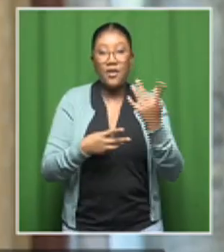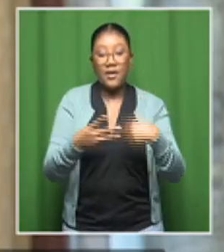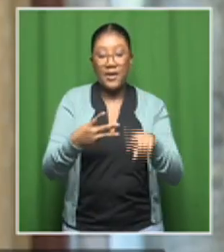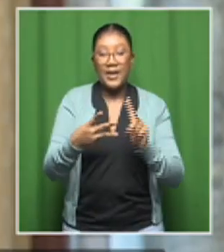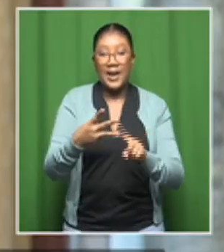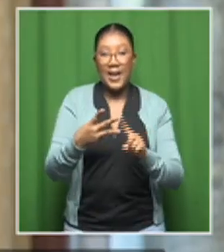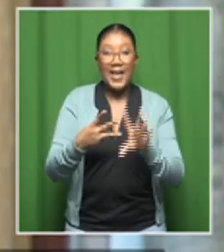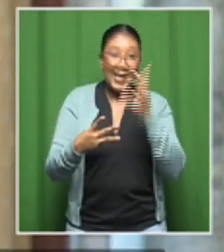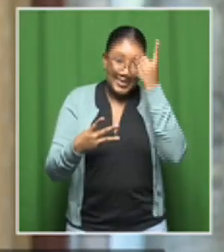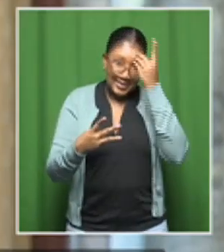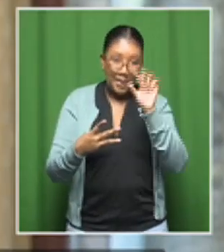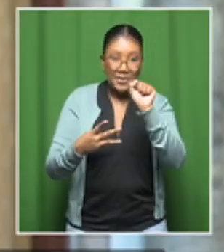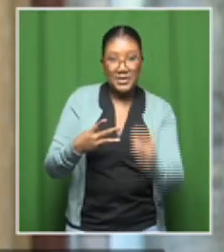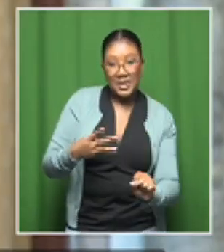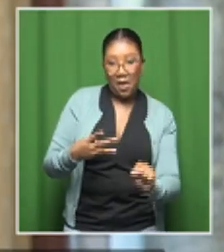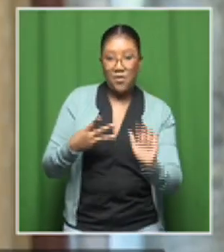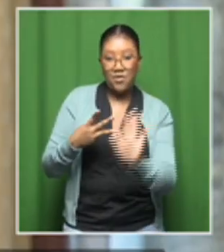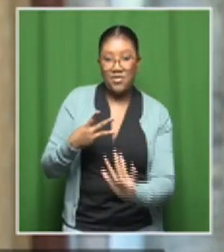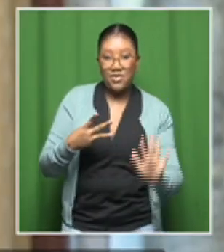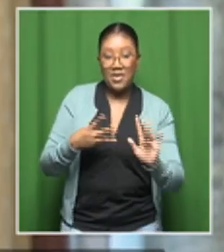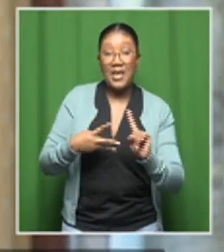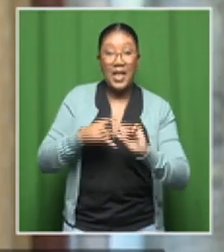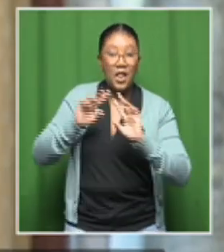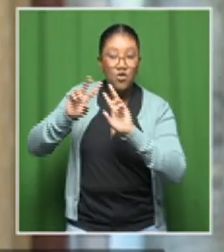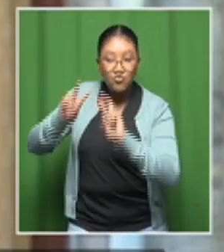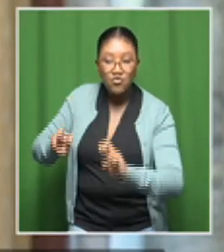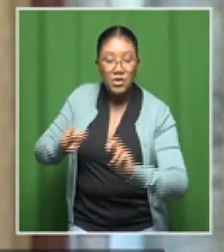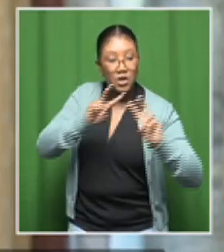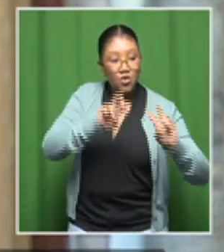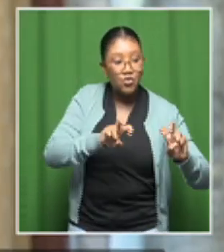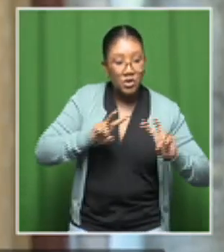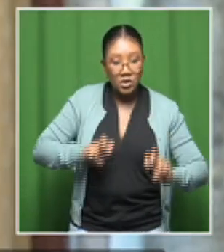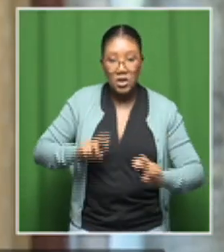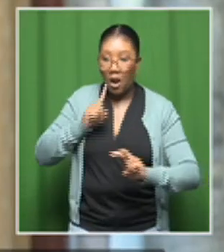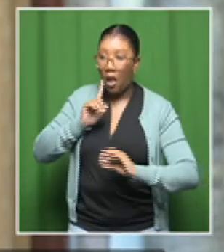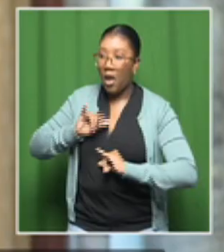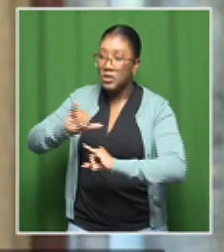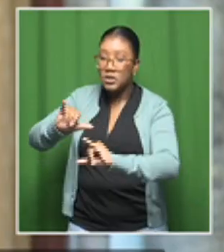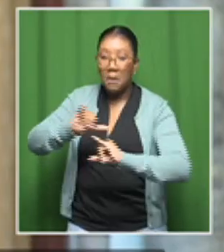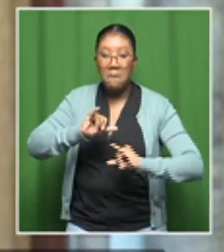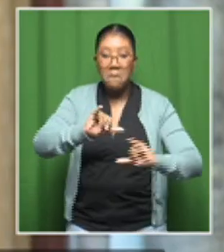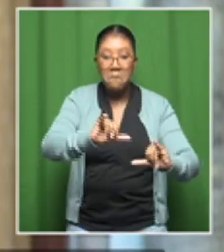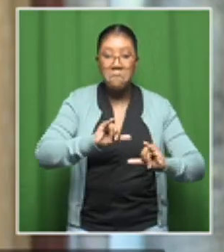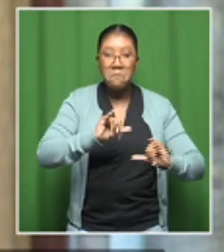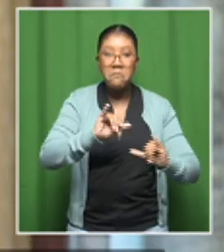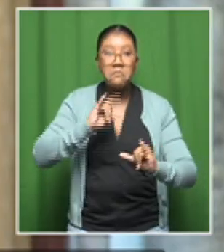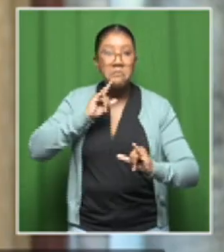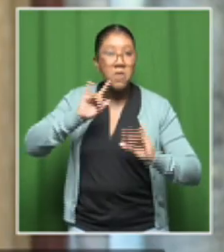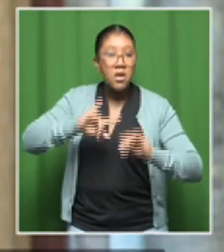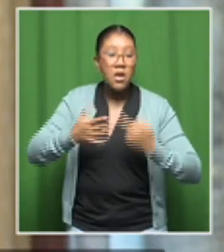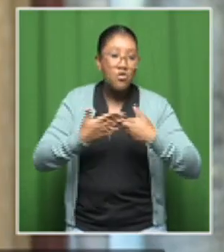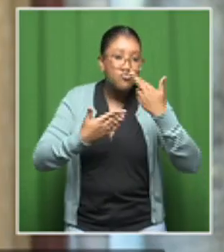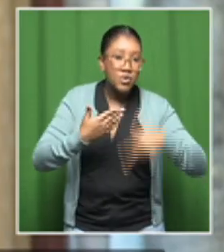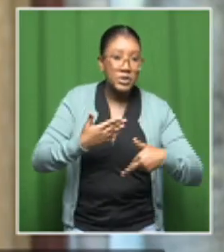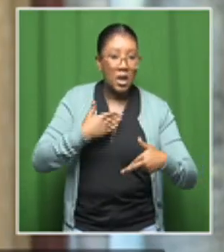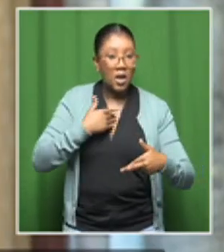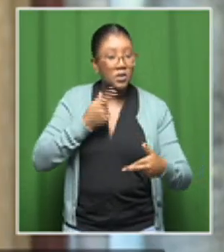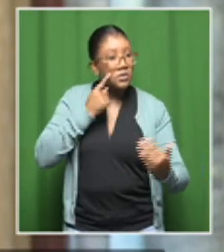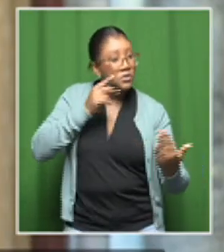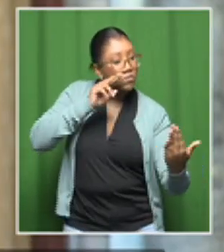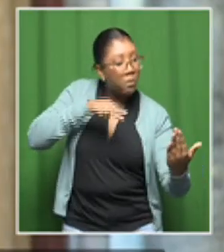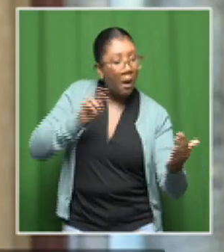south of Devon, showing similar results. And we've gone on to show that it's not only these pathogens,